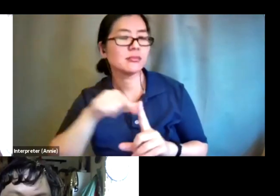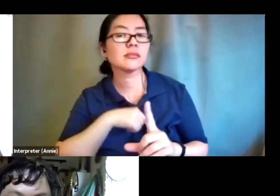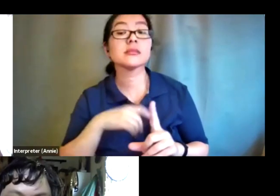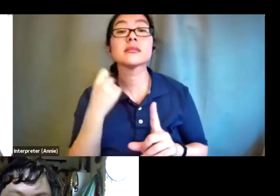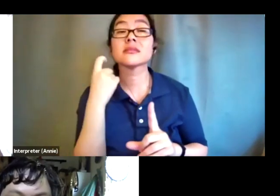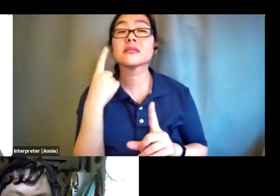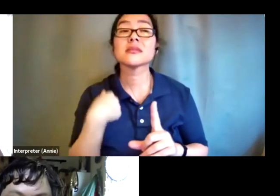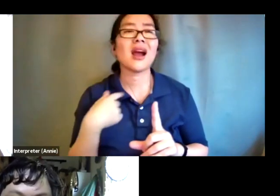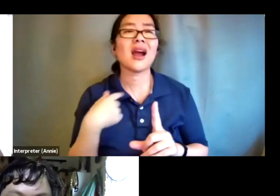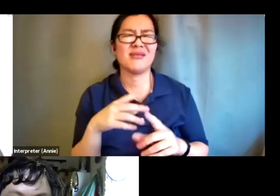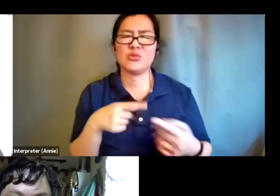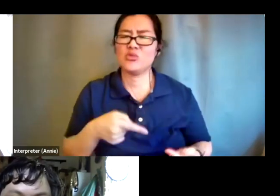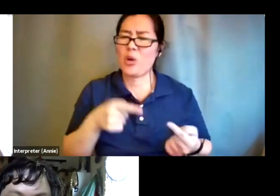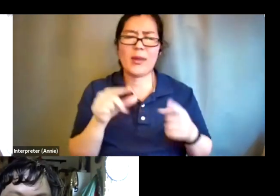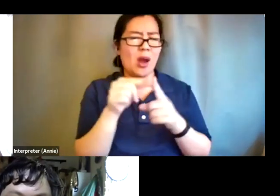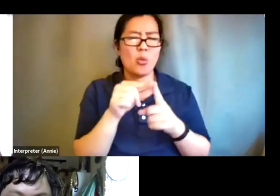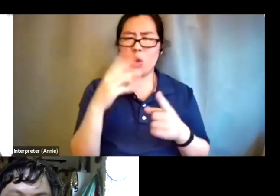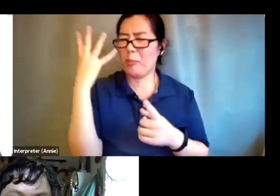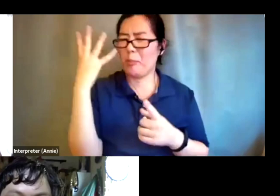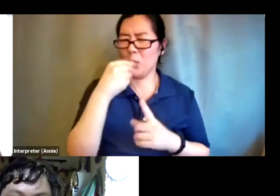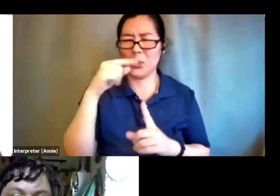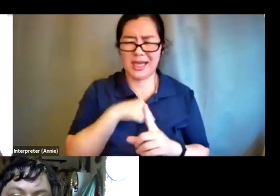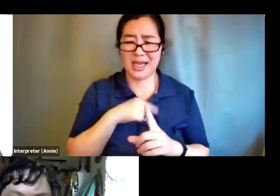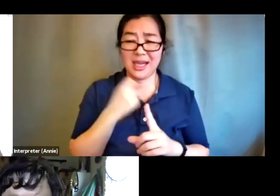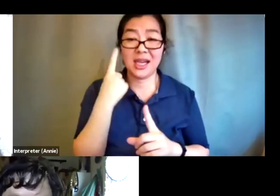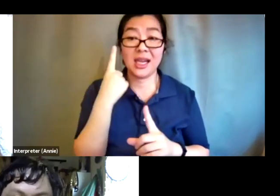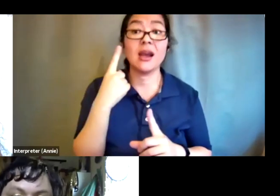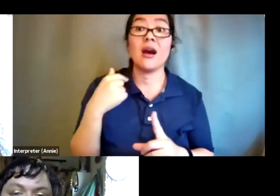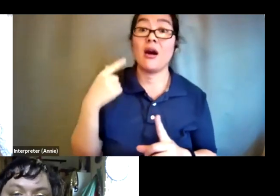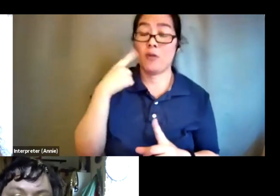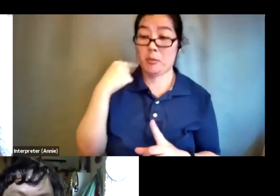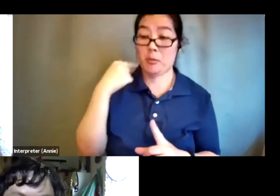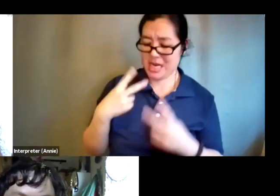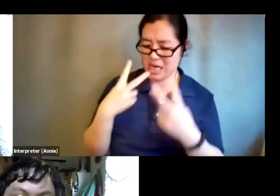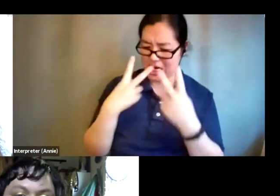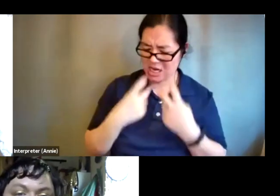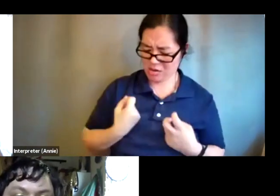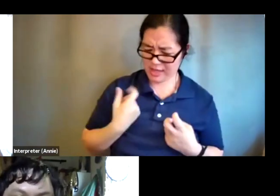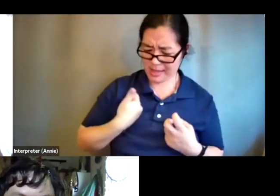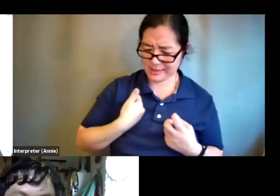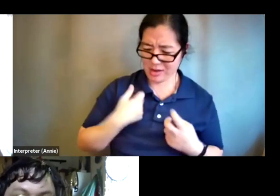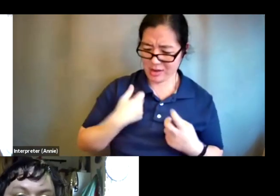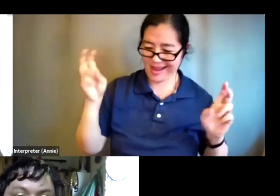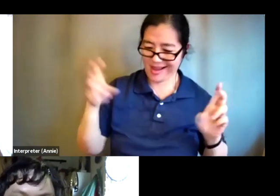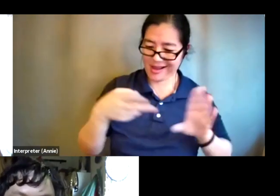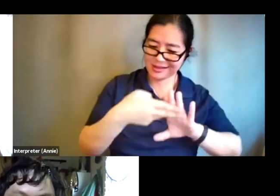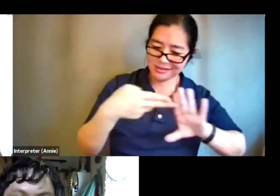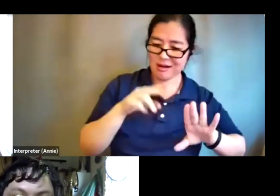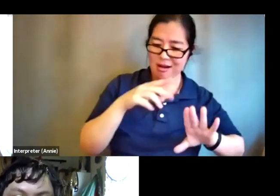my ugliness is so central to understanding my own lived experiences of discrimination